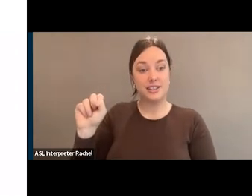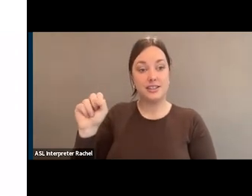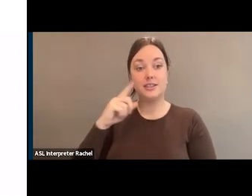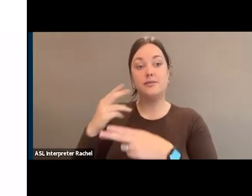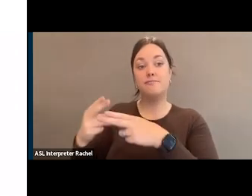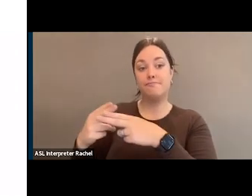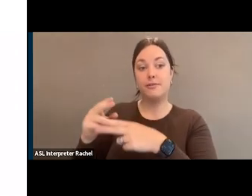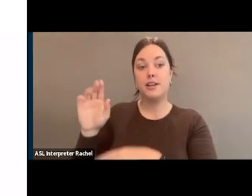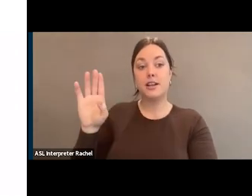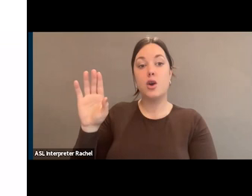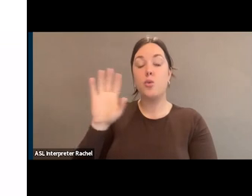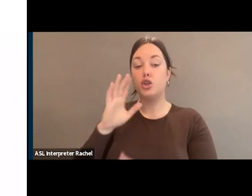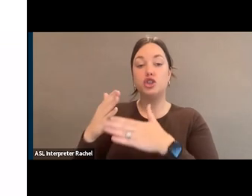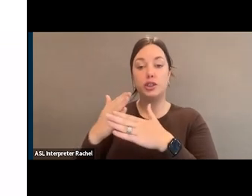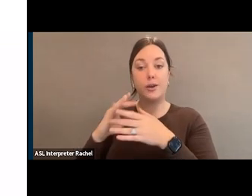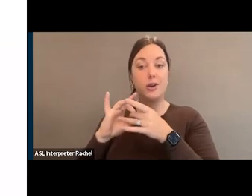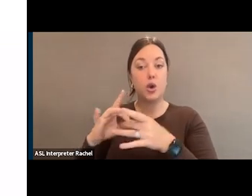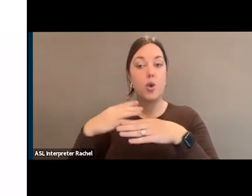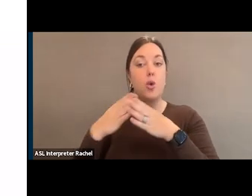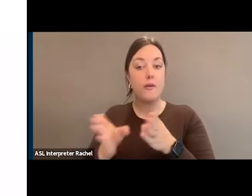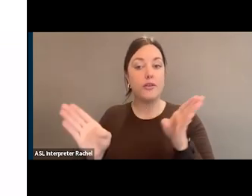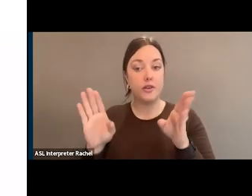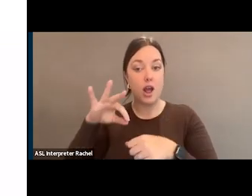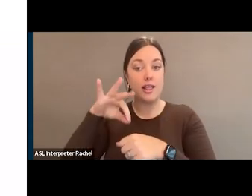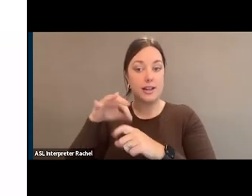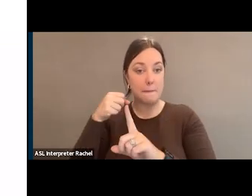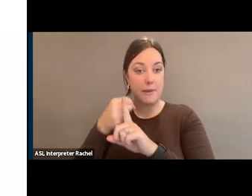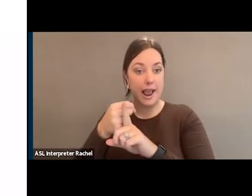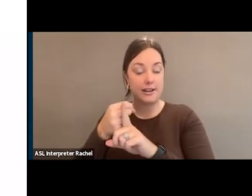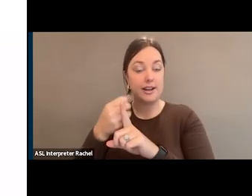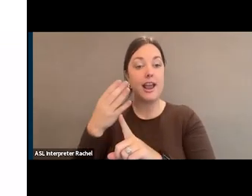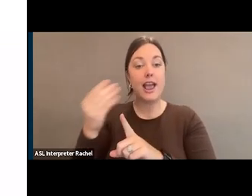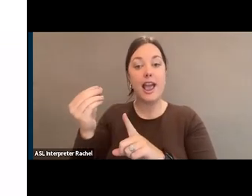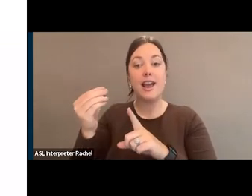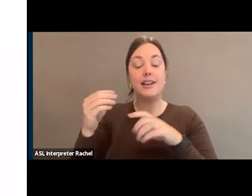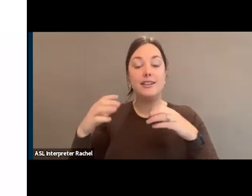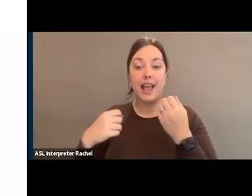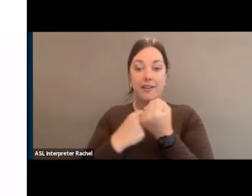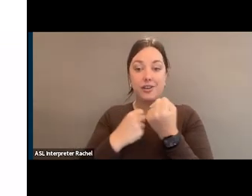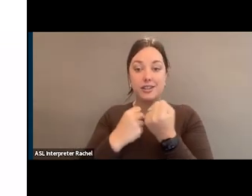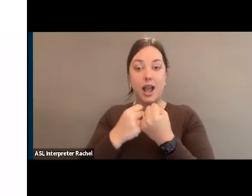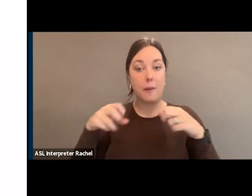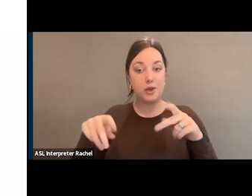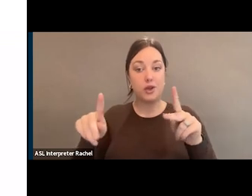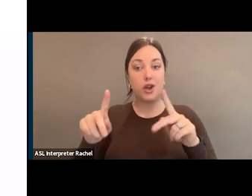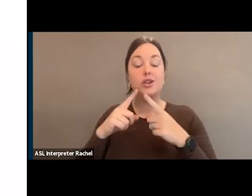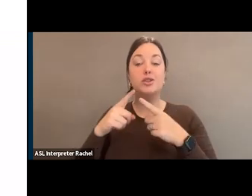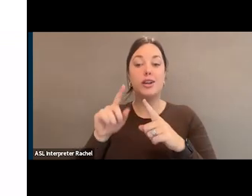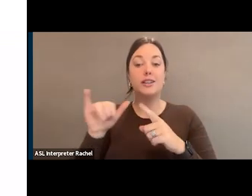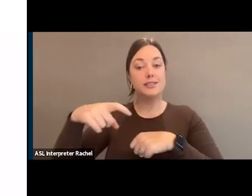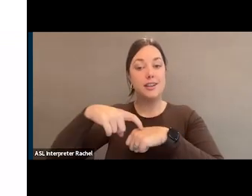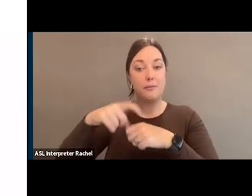on overview of the election impact and him specifically on advocacy opportunities during a climate of change.